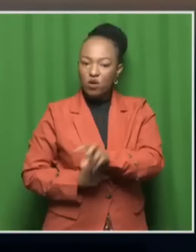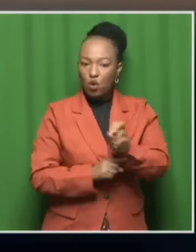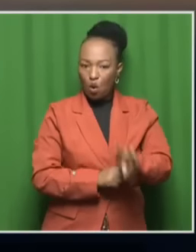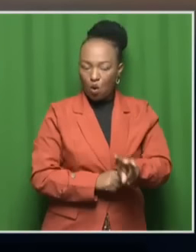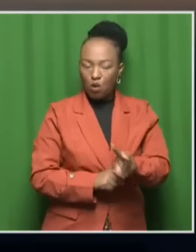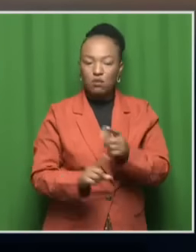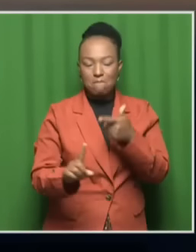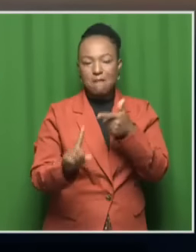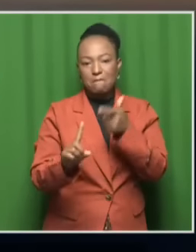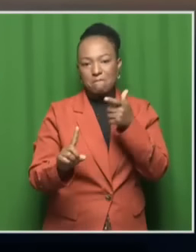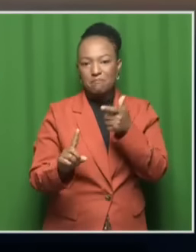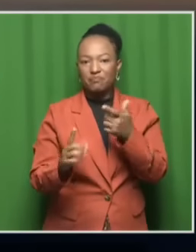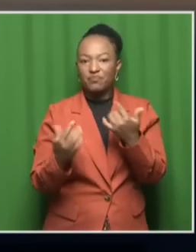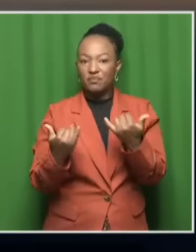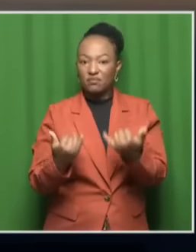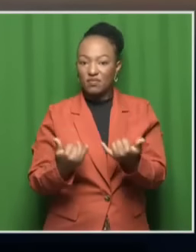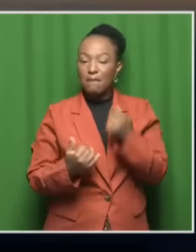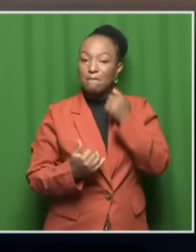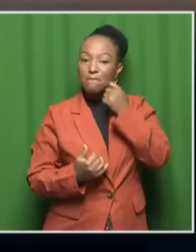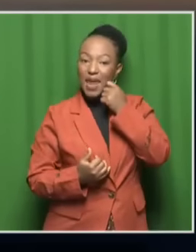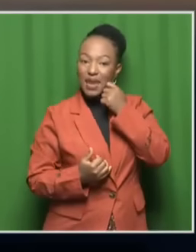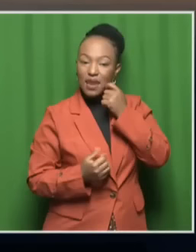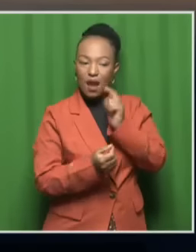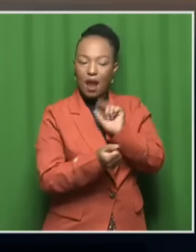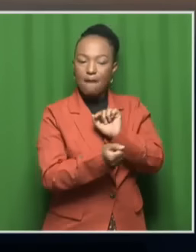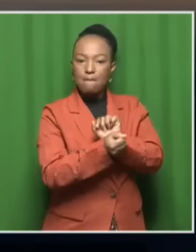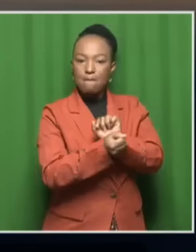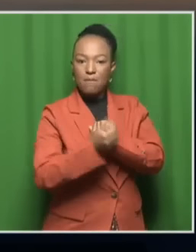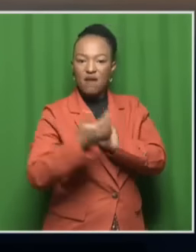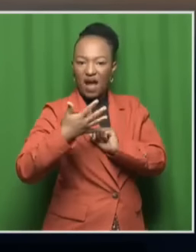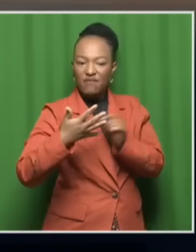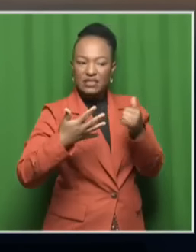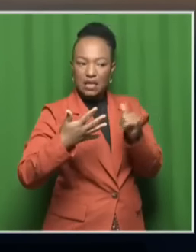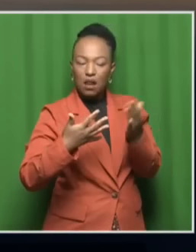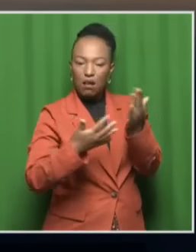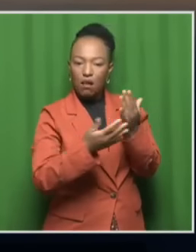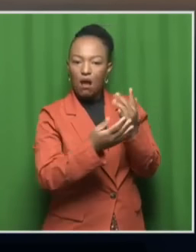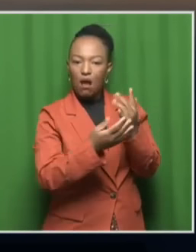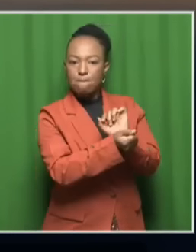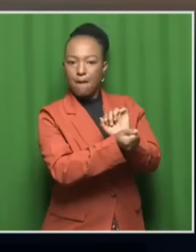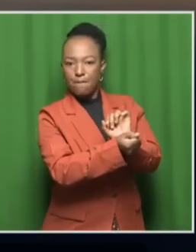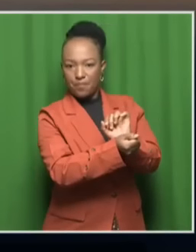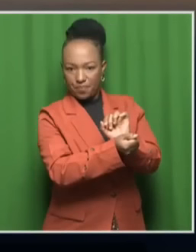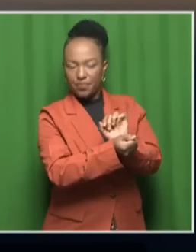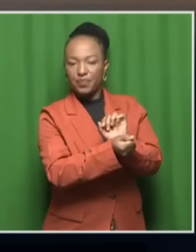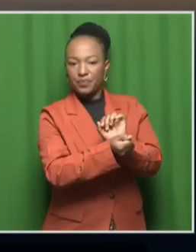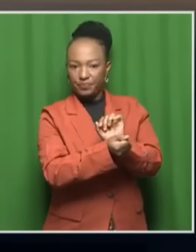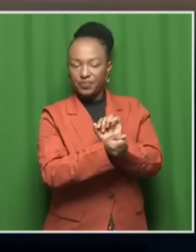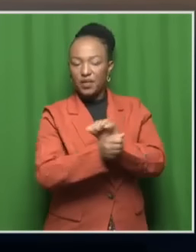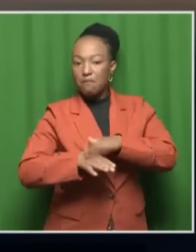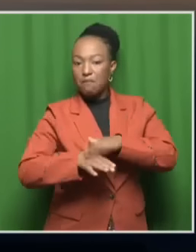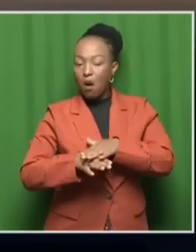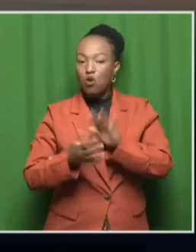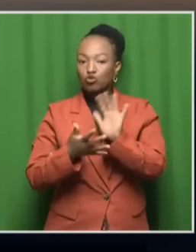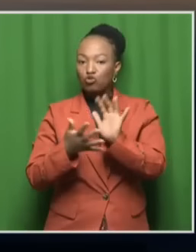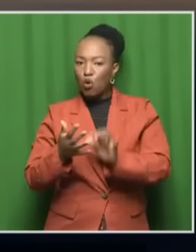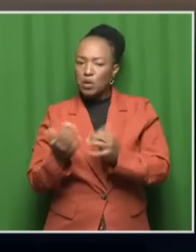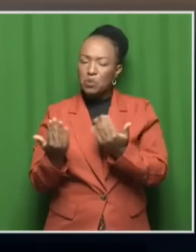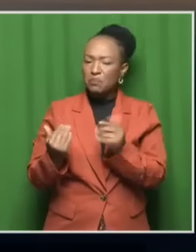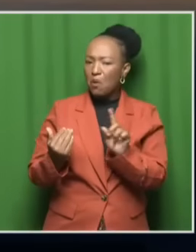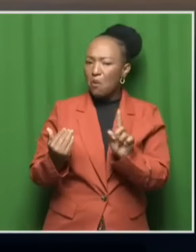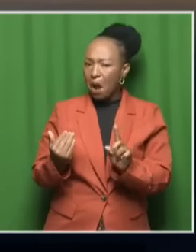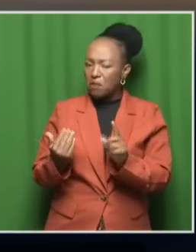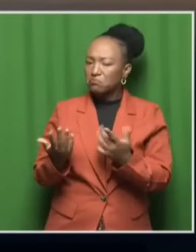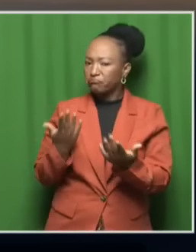Rand. Five men are currently on trial for the Soccer Stars murder. And for more on the story and what's to be expected in court today, we